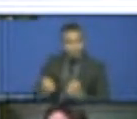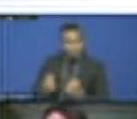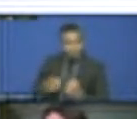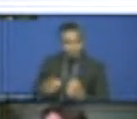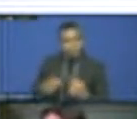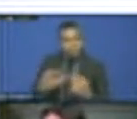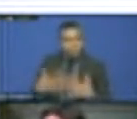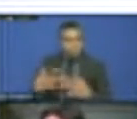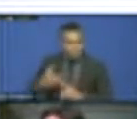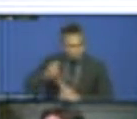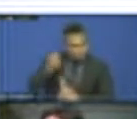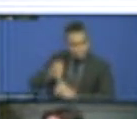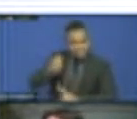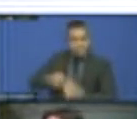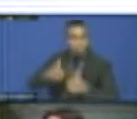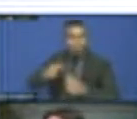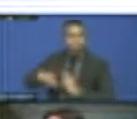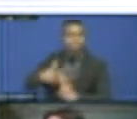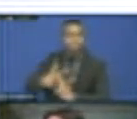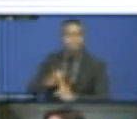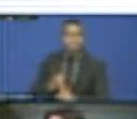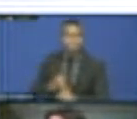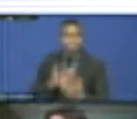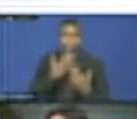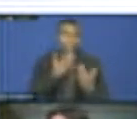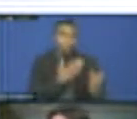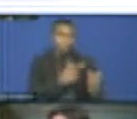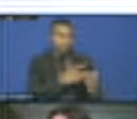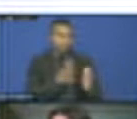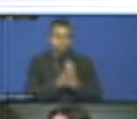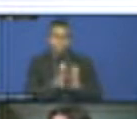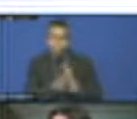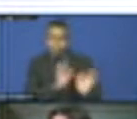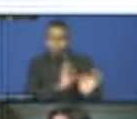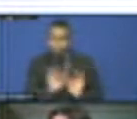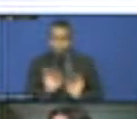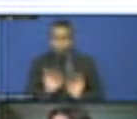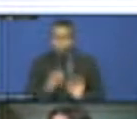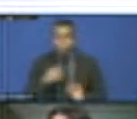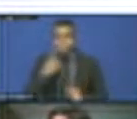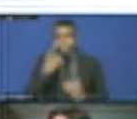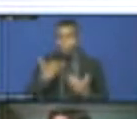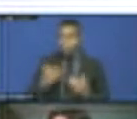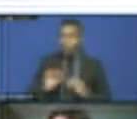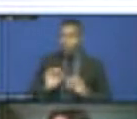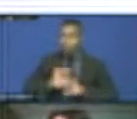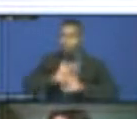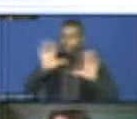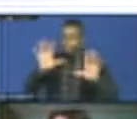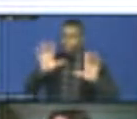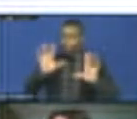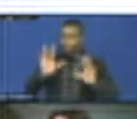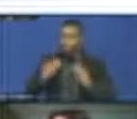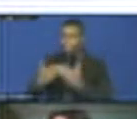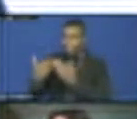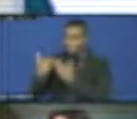happens at the local level. You can go and knock on the door of your mayor or your local government, but